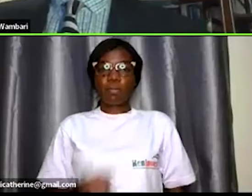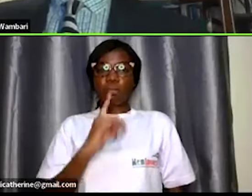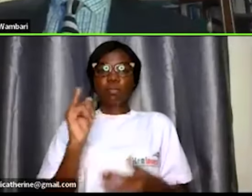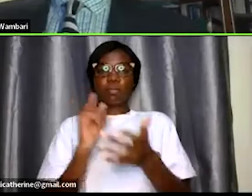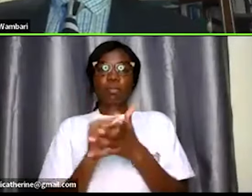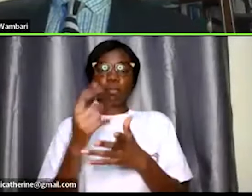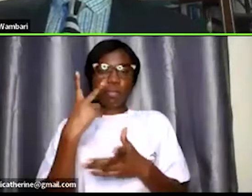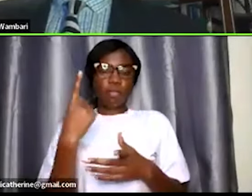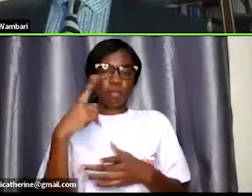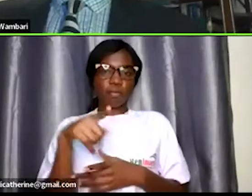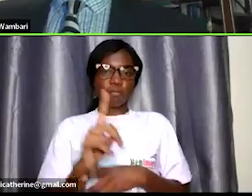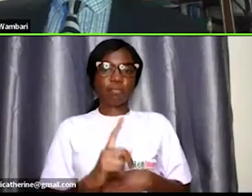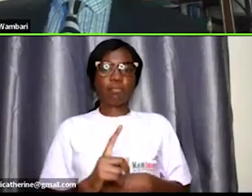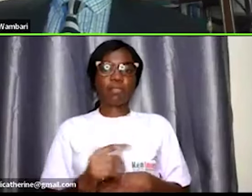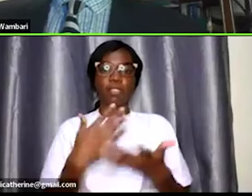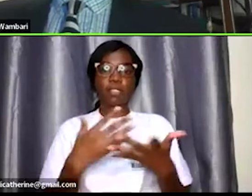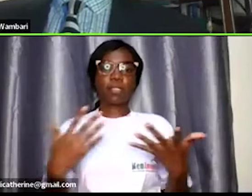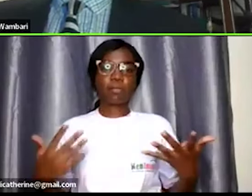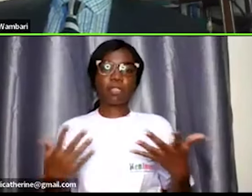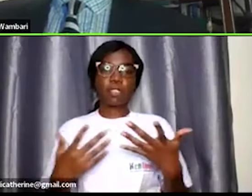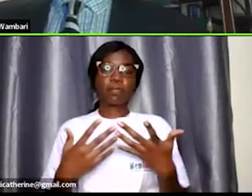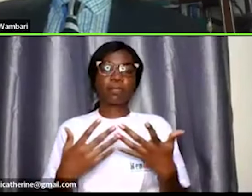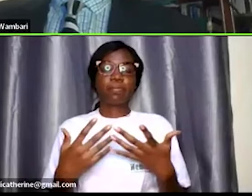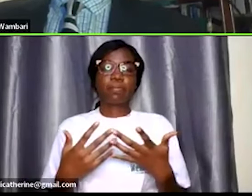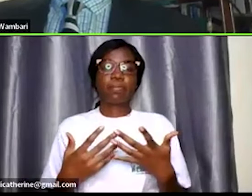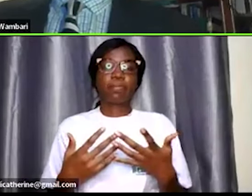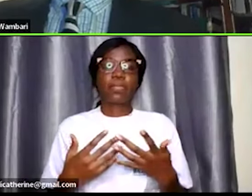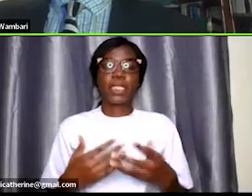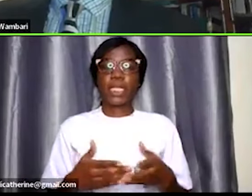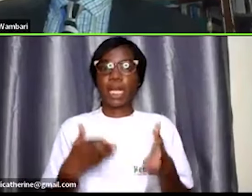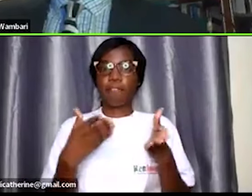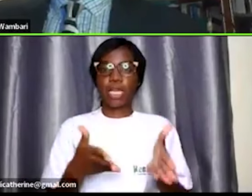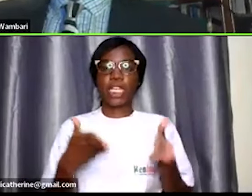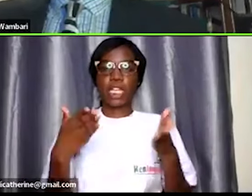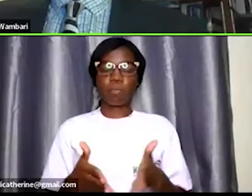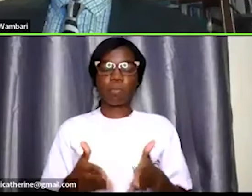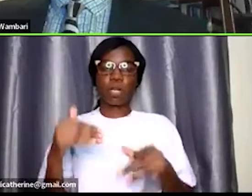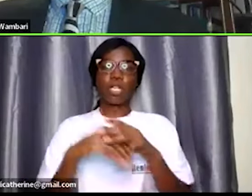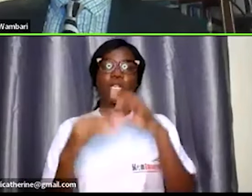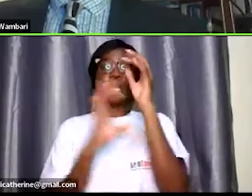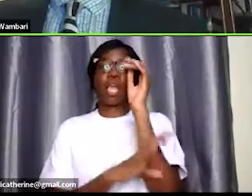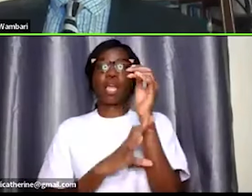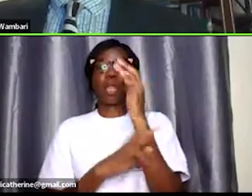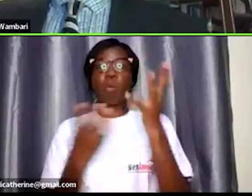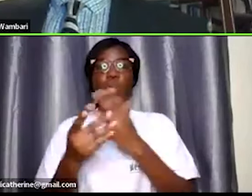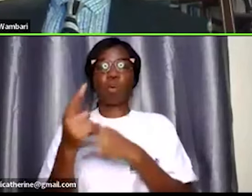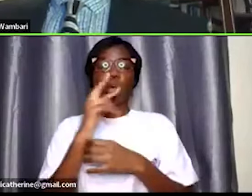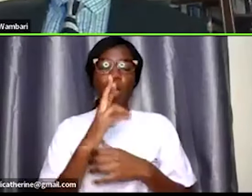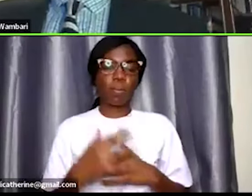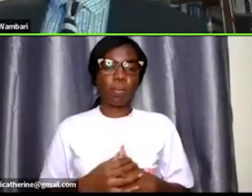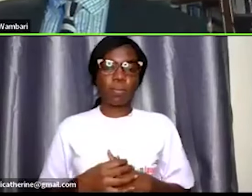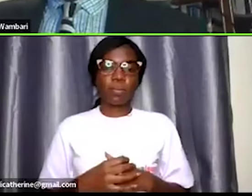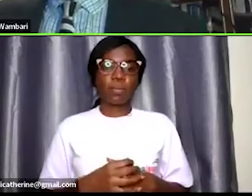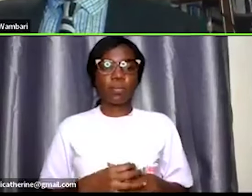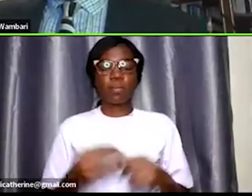this is something that is already um affordable in the in the country where you are um let